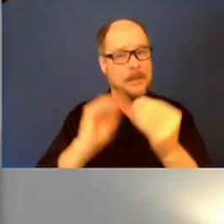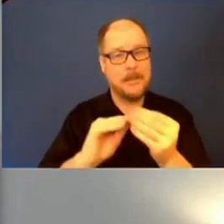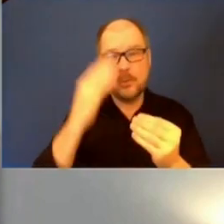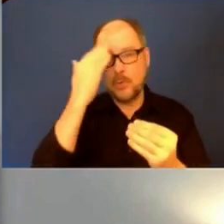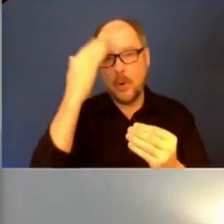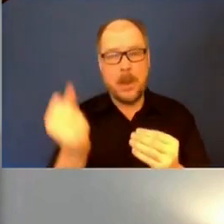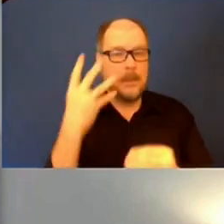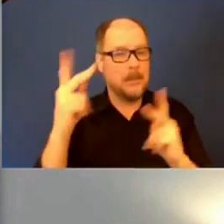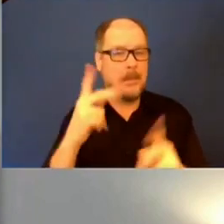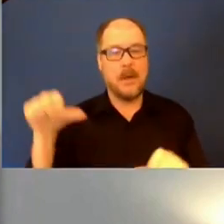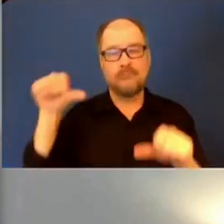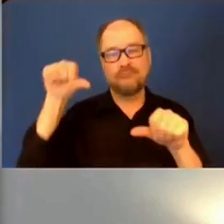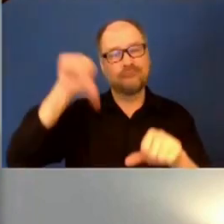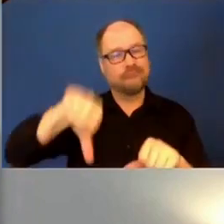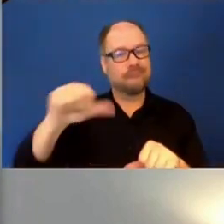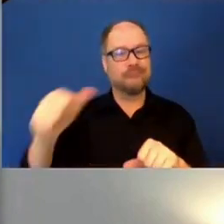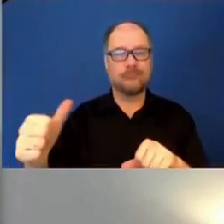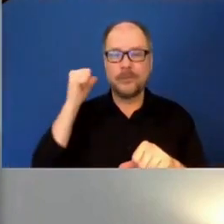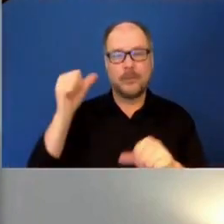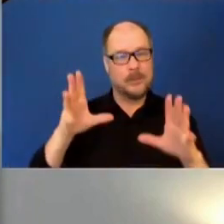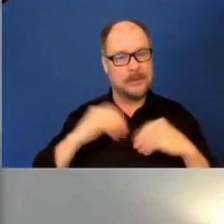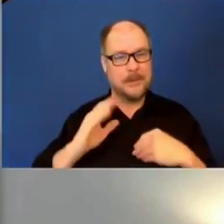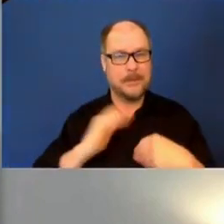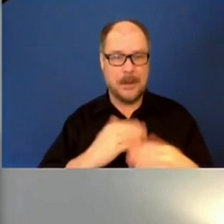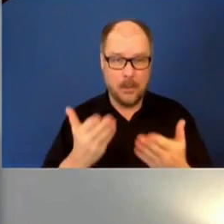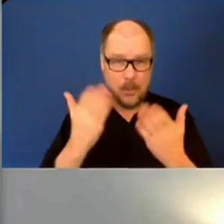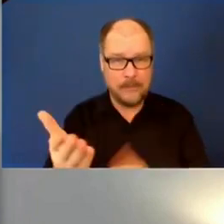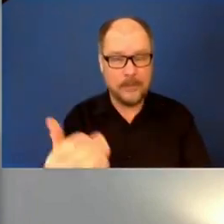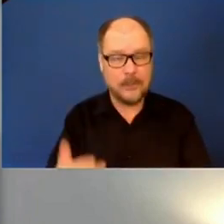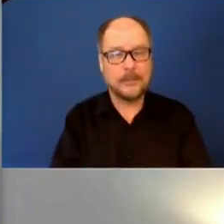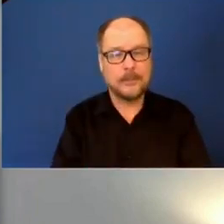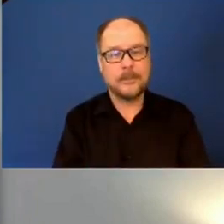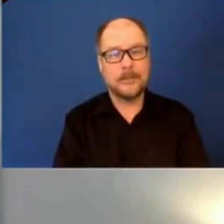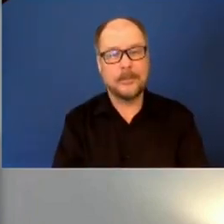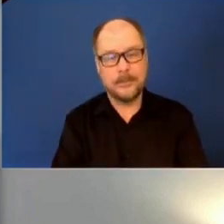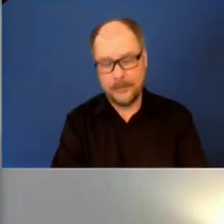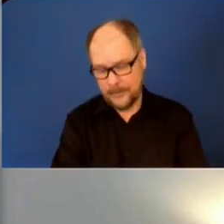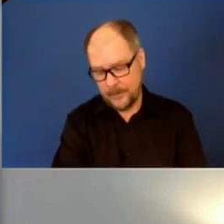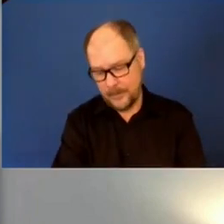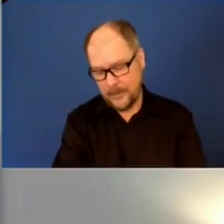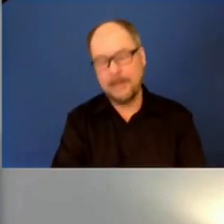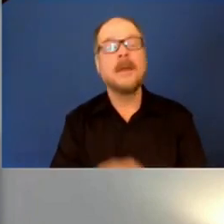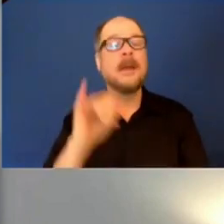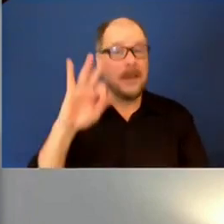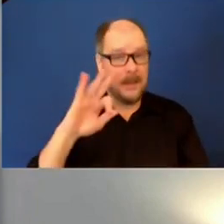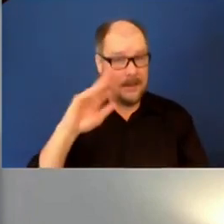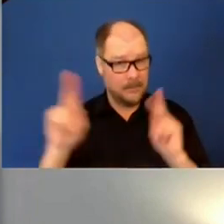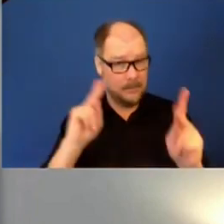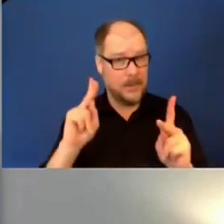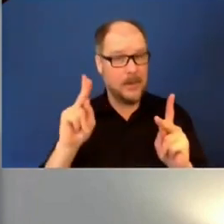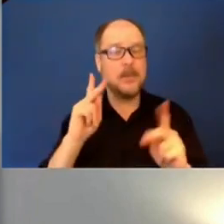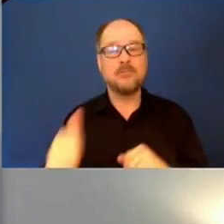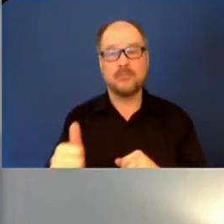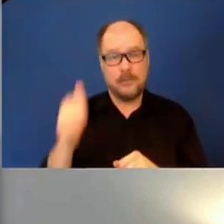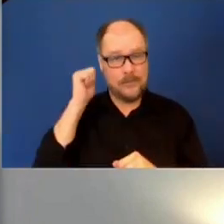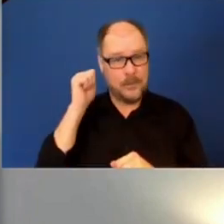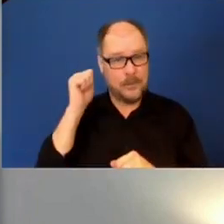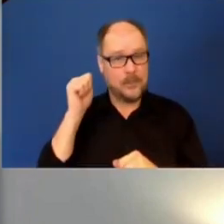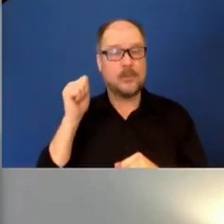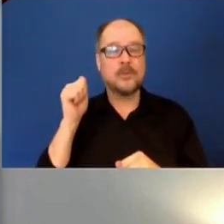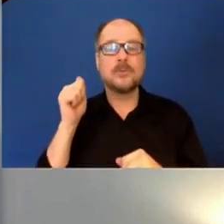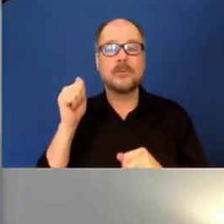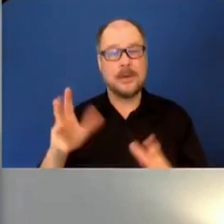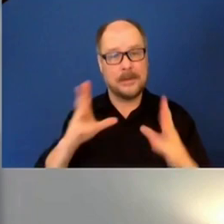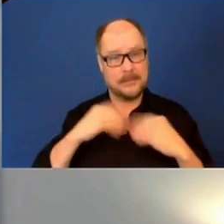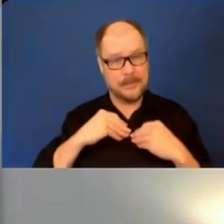offer of a hotel room. However, in the event that there are, we will encourage them to collect their belongings, leave the